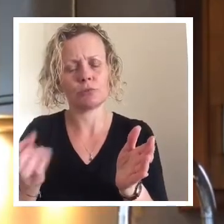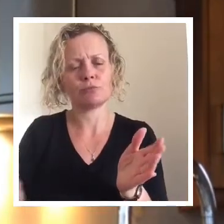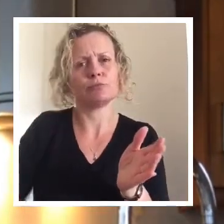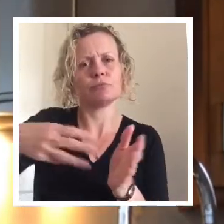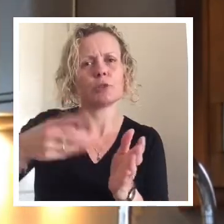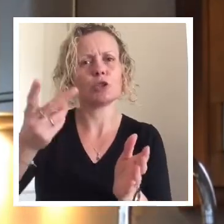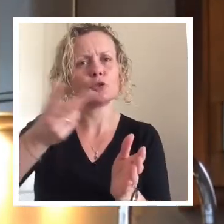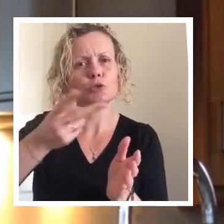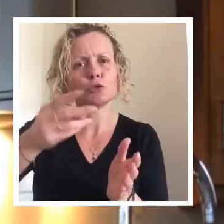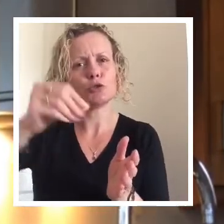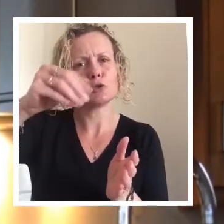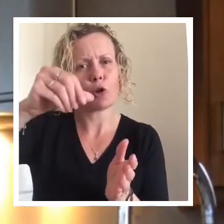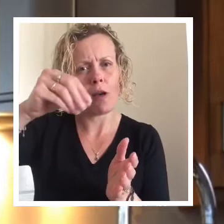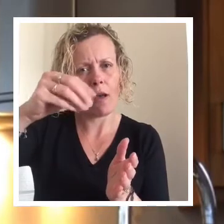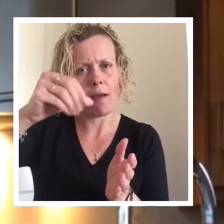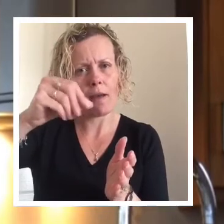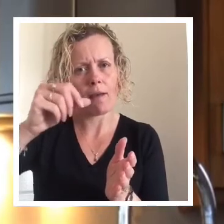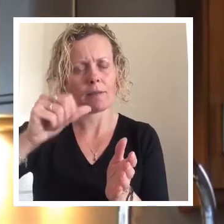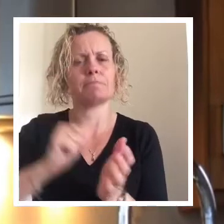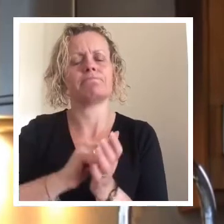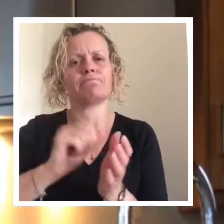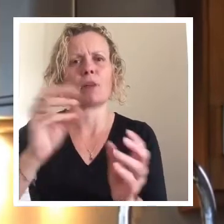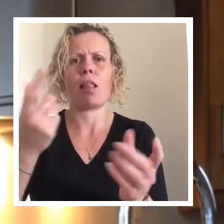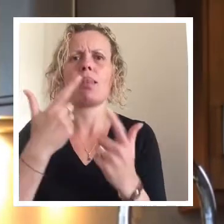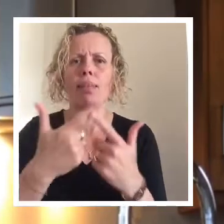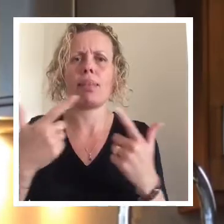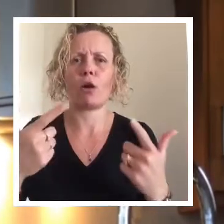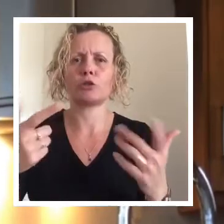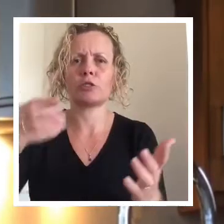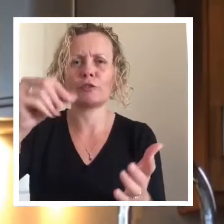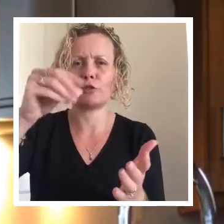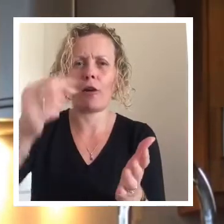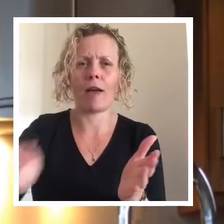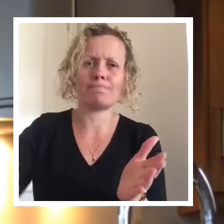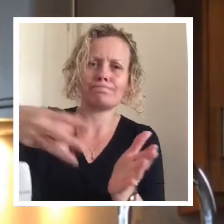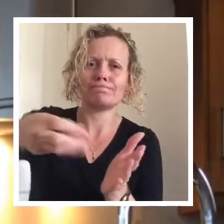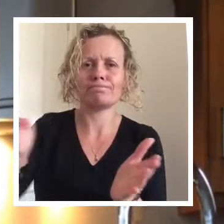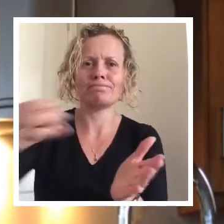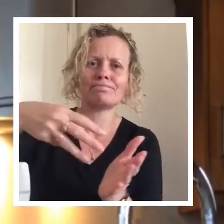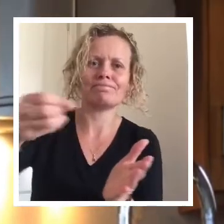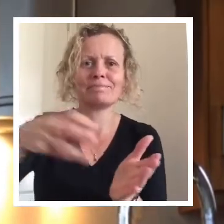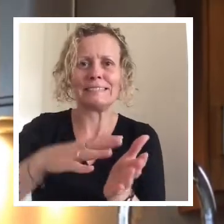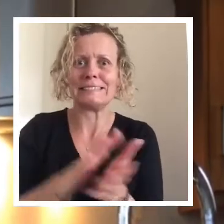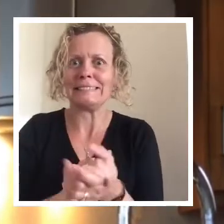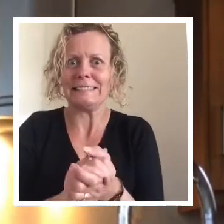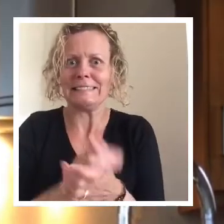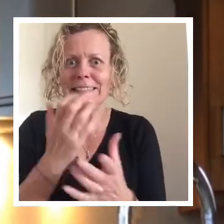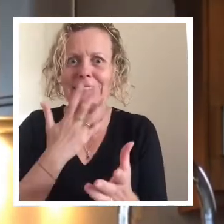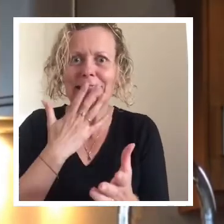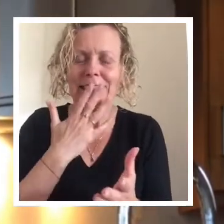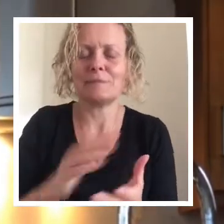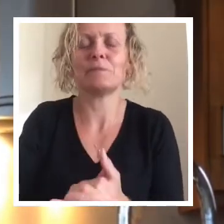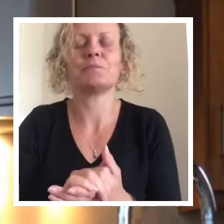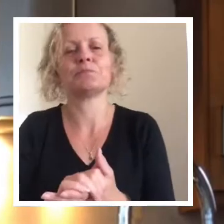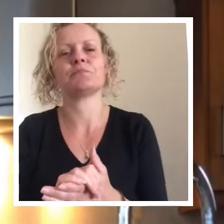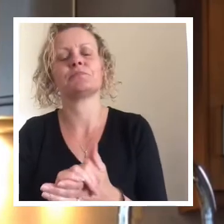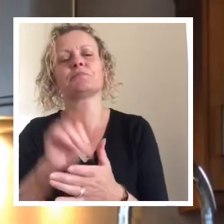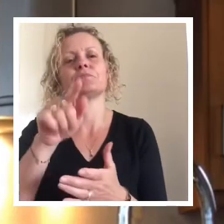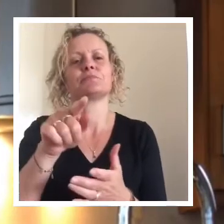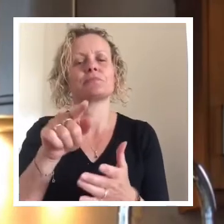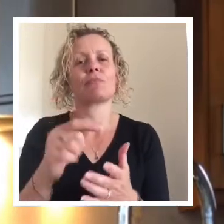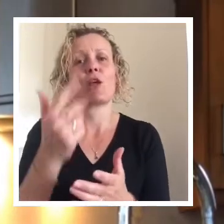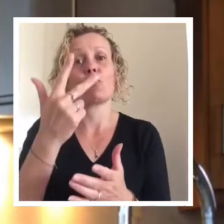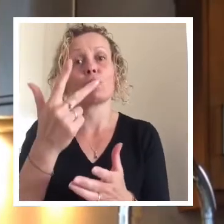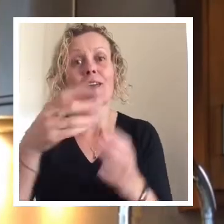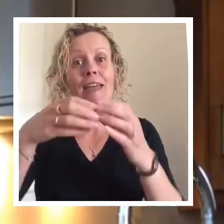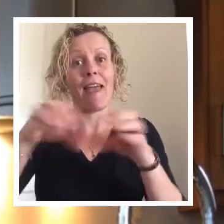sugar, our caster sugar, lots and lots of sugar. Mmm, dear me. And we have